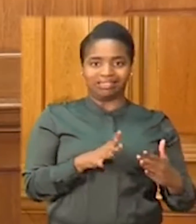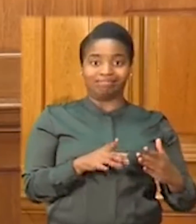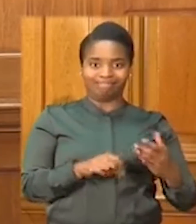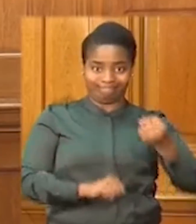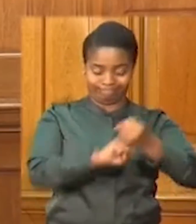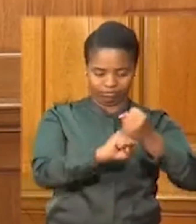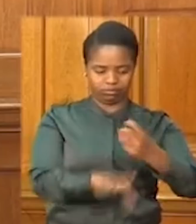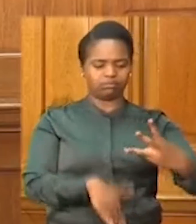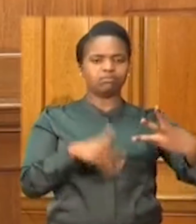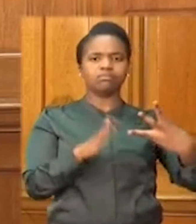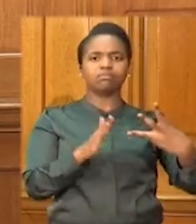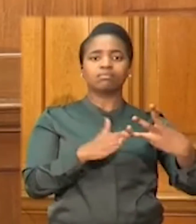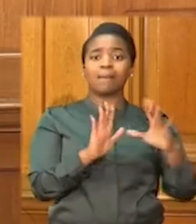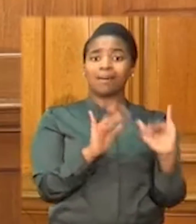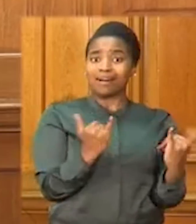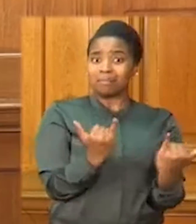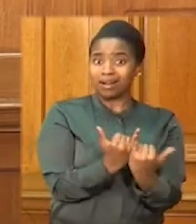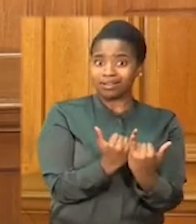for companies and workers.